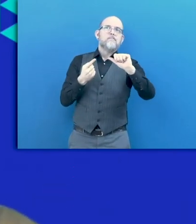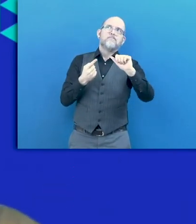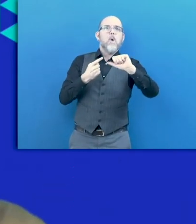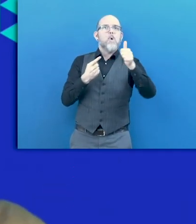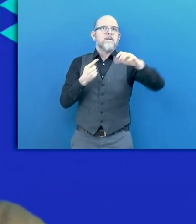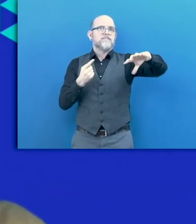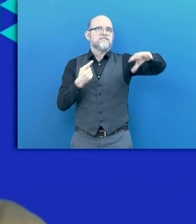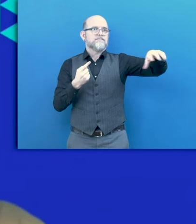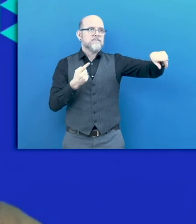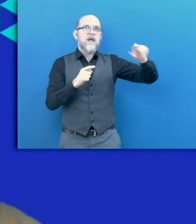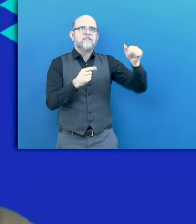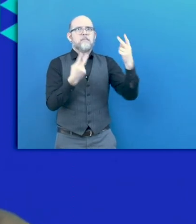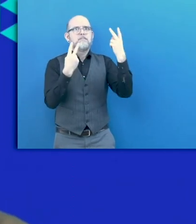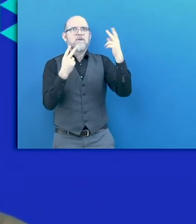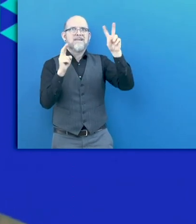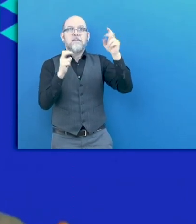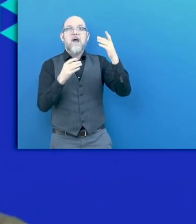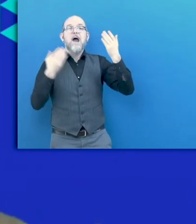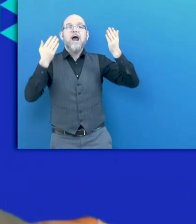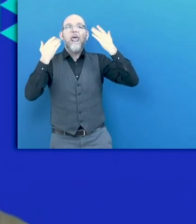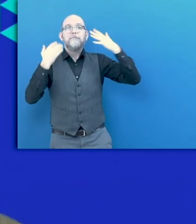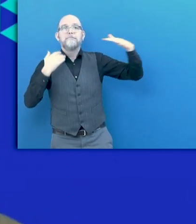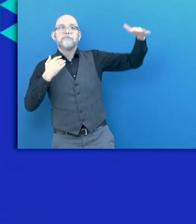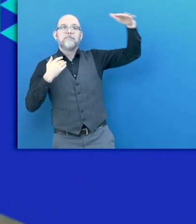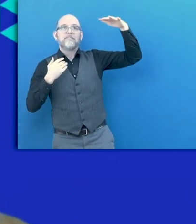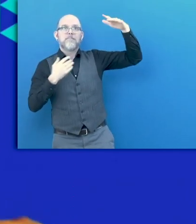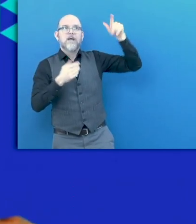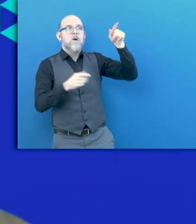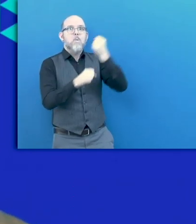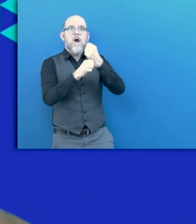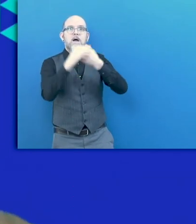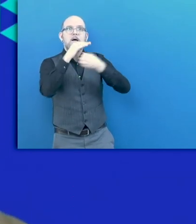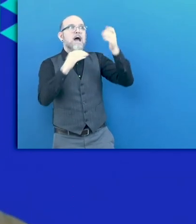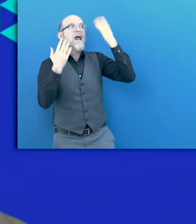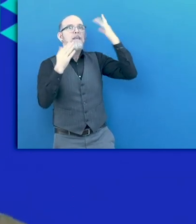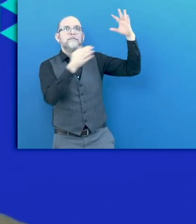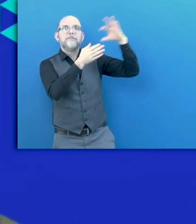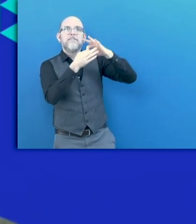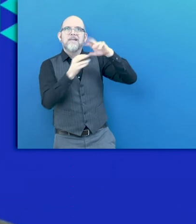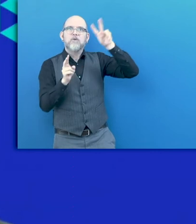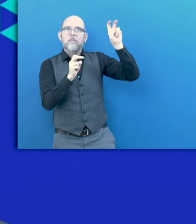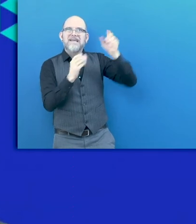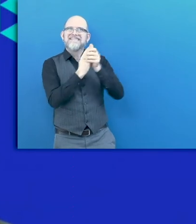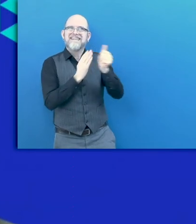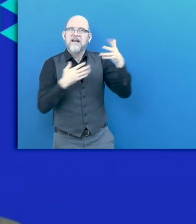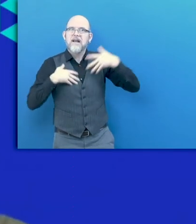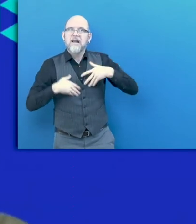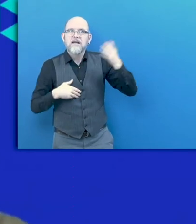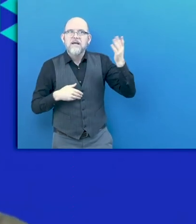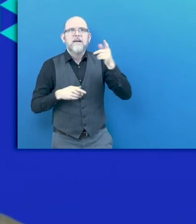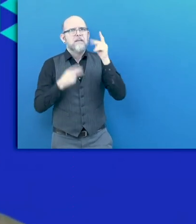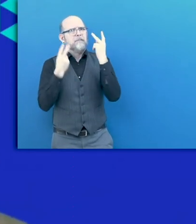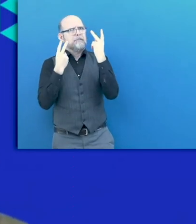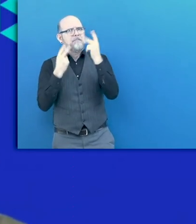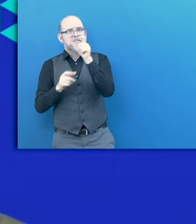about climate change jobs, which are also hopefully on the rise. Again, to ensure that people with disabilities get their fair share of these new